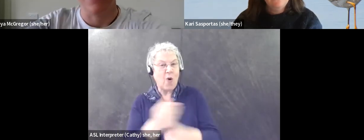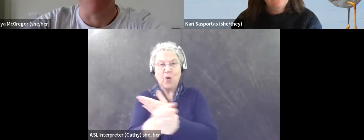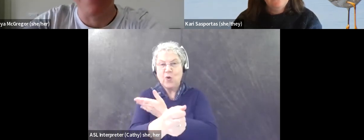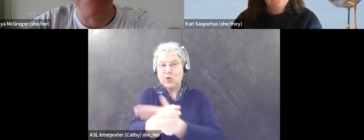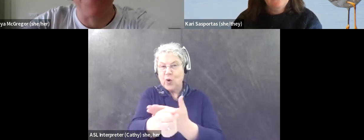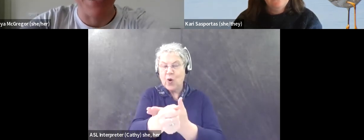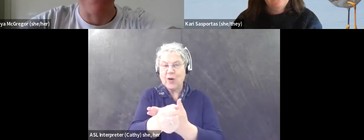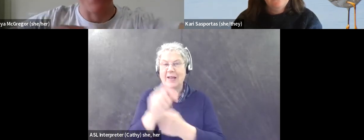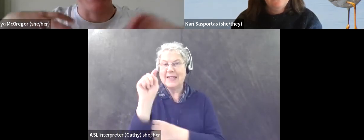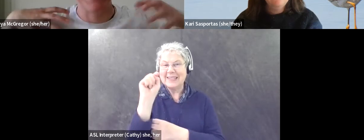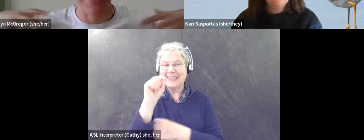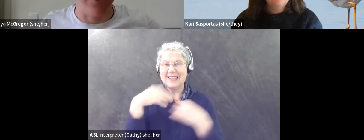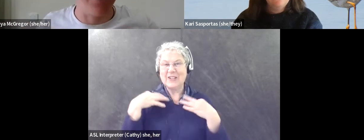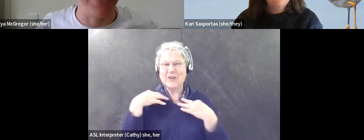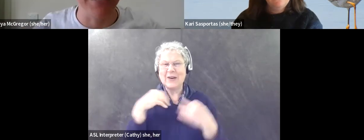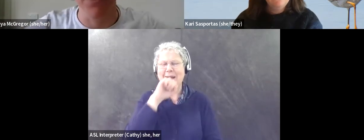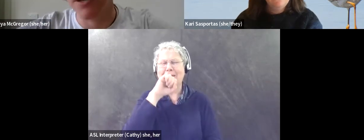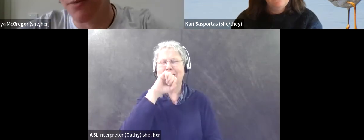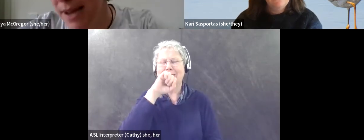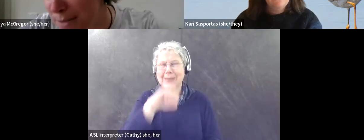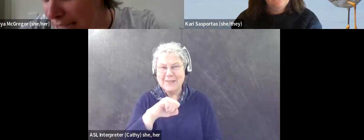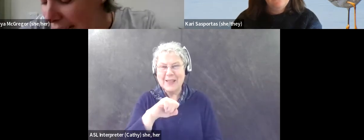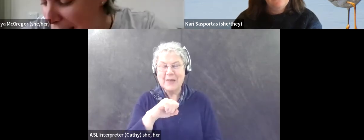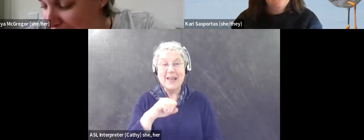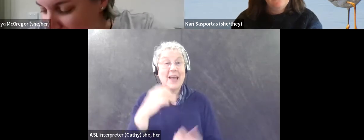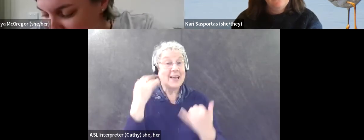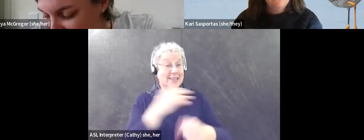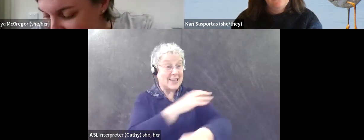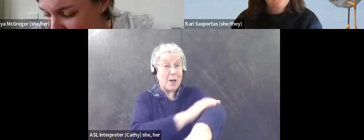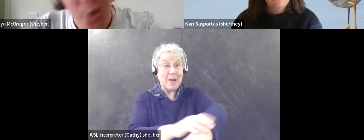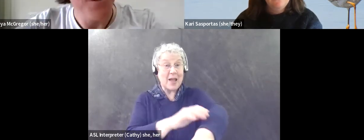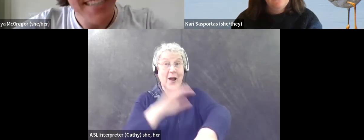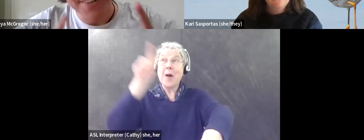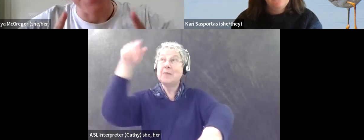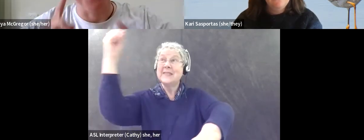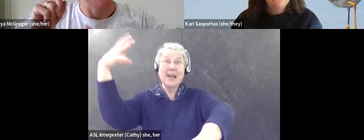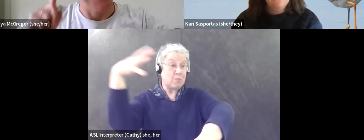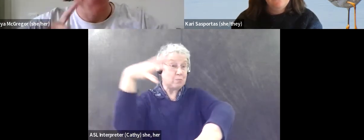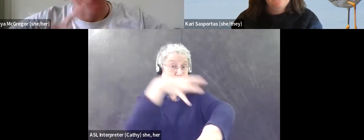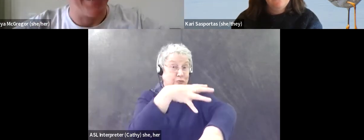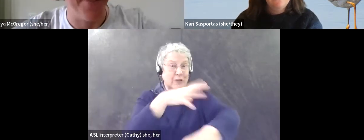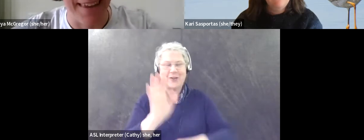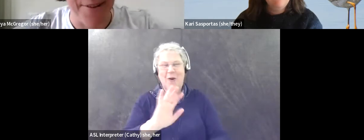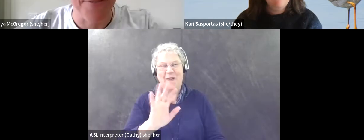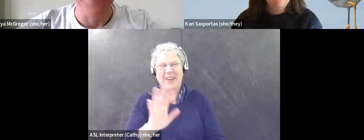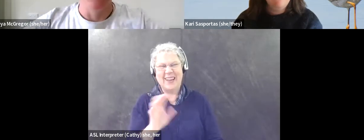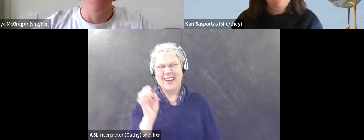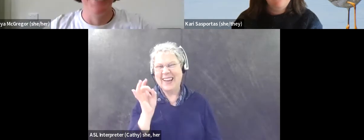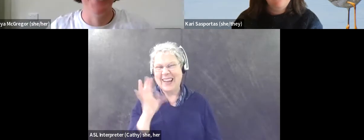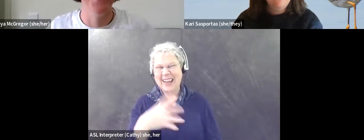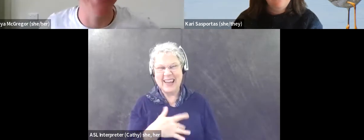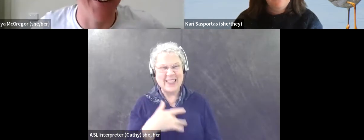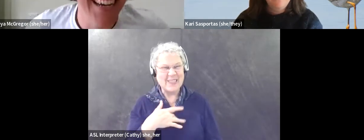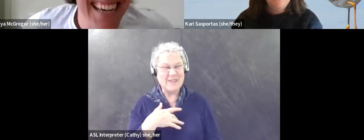I really love them now because I don't have to get sunburned on my arms. Um, I'll put sunscreen on, which I also hate the feeling of.